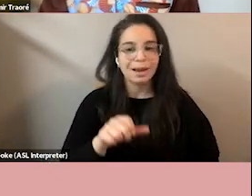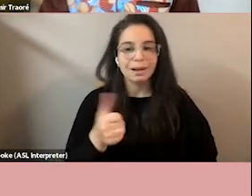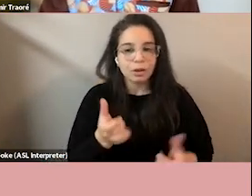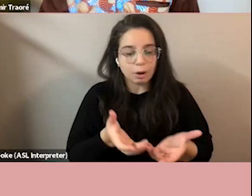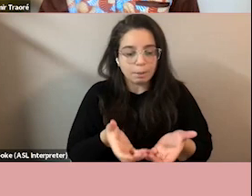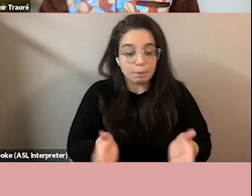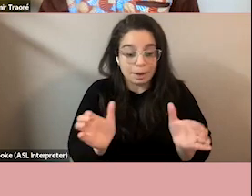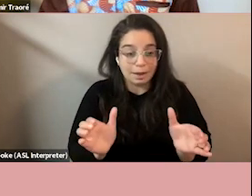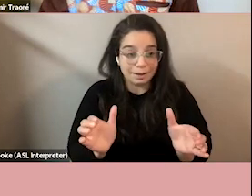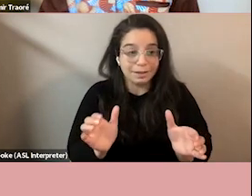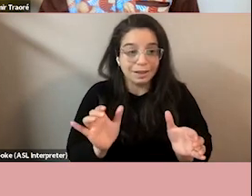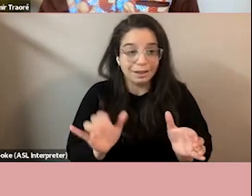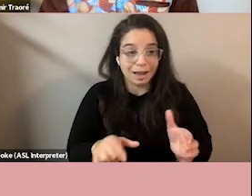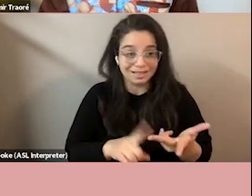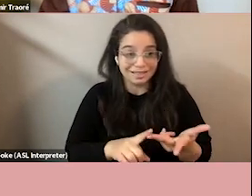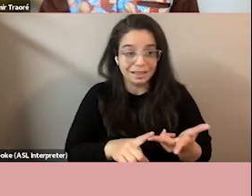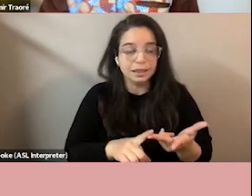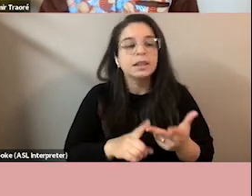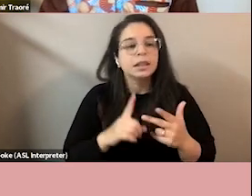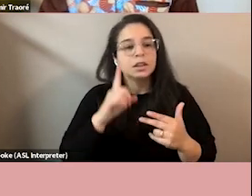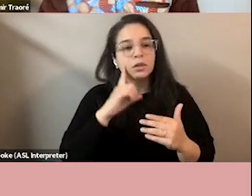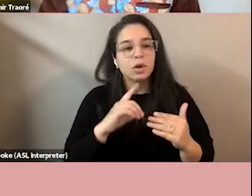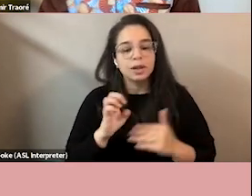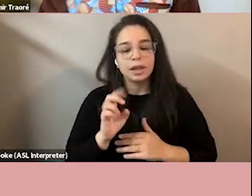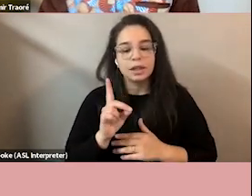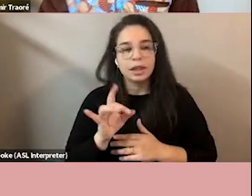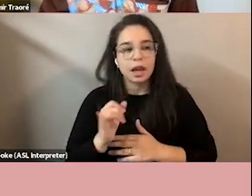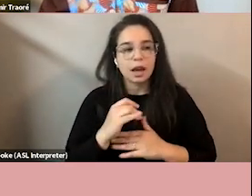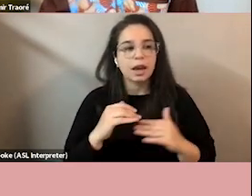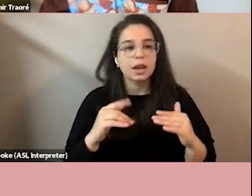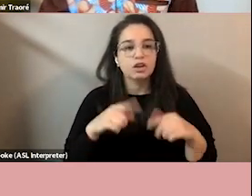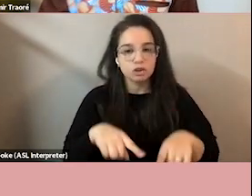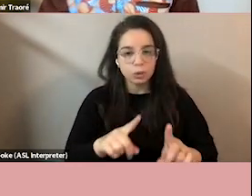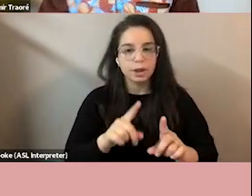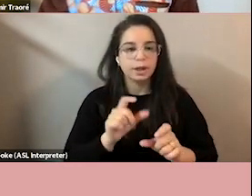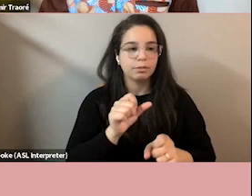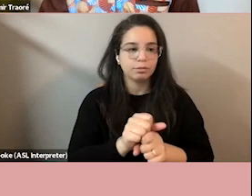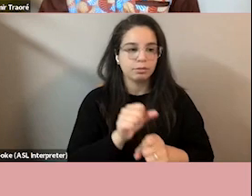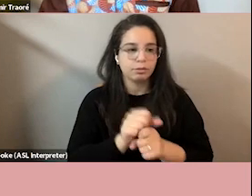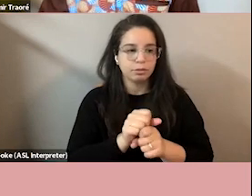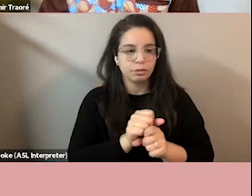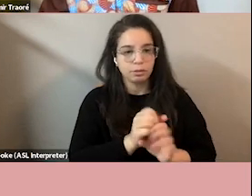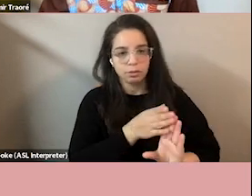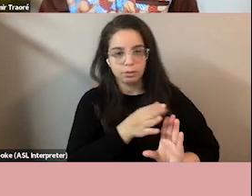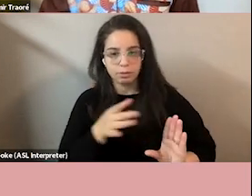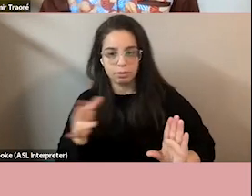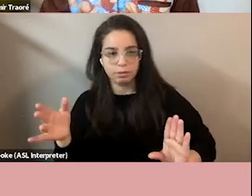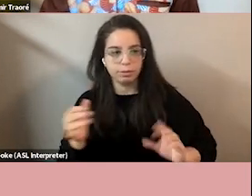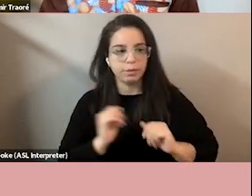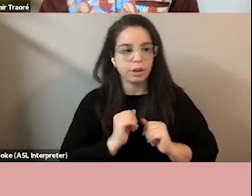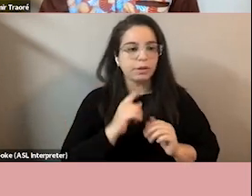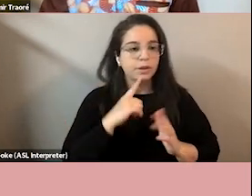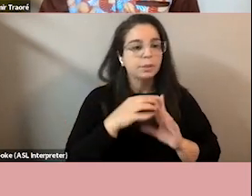work pertains um equity diversity and inclusion within the employment life cycle so special